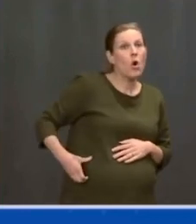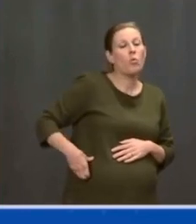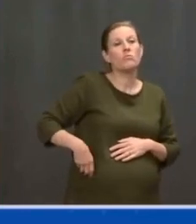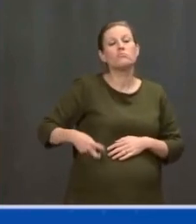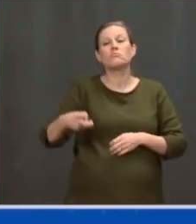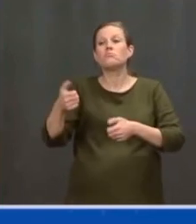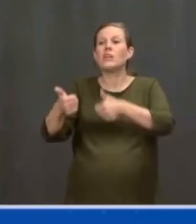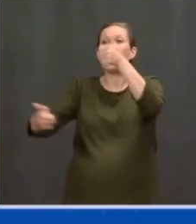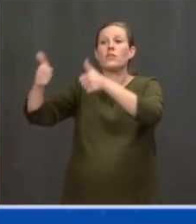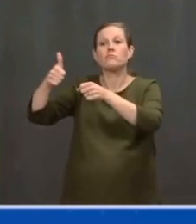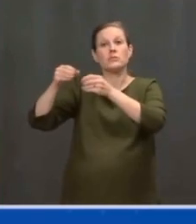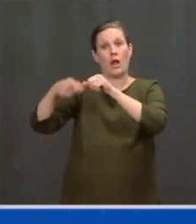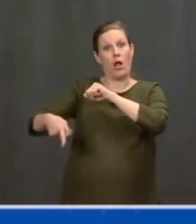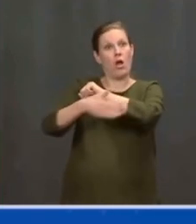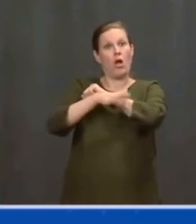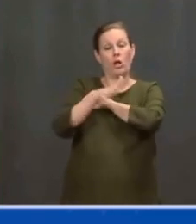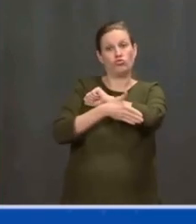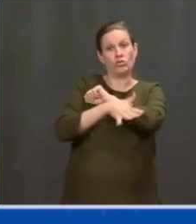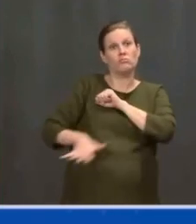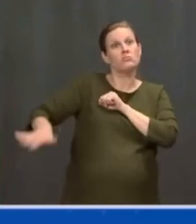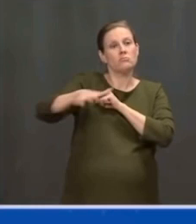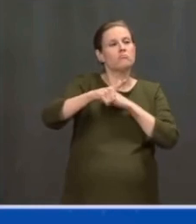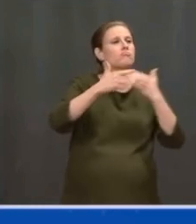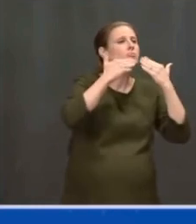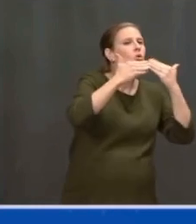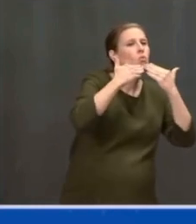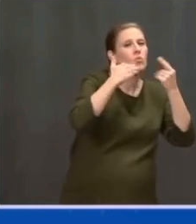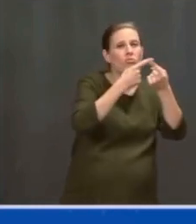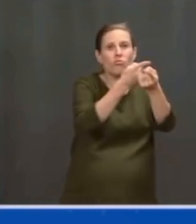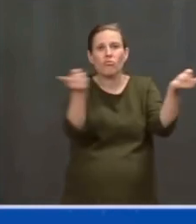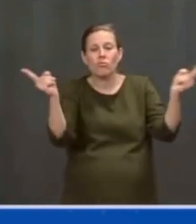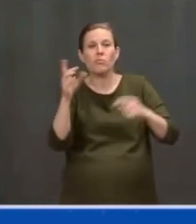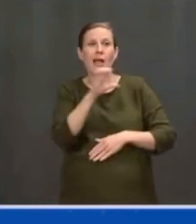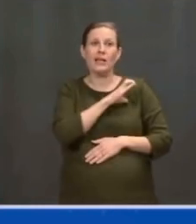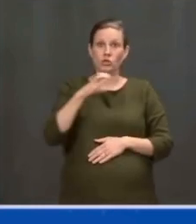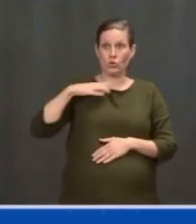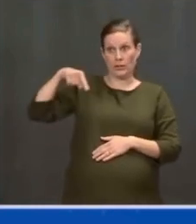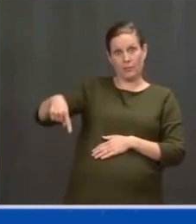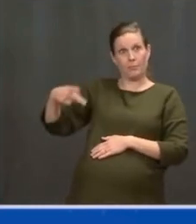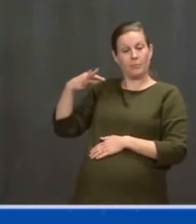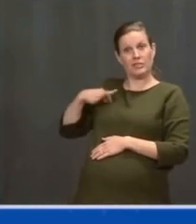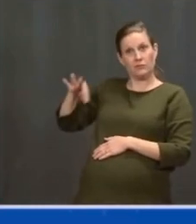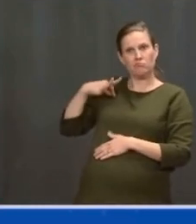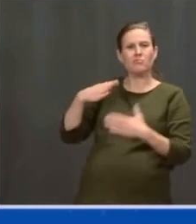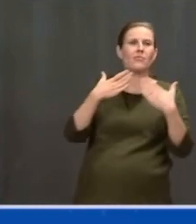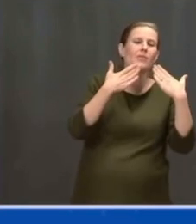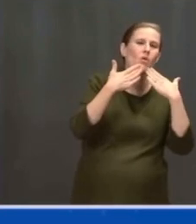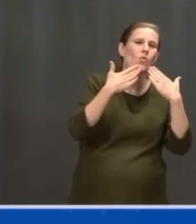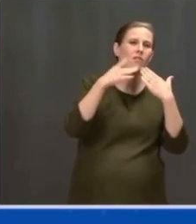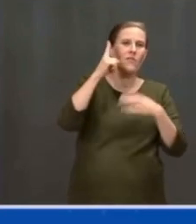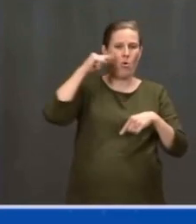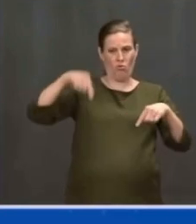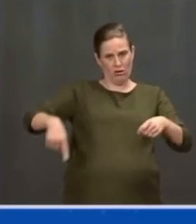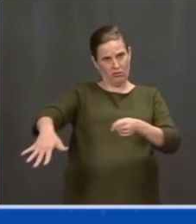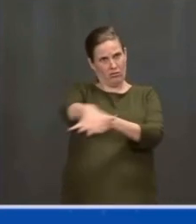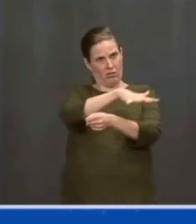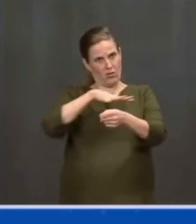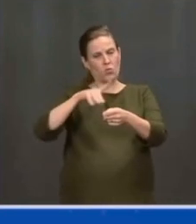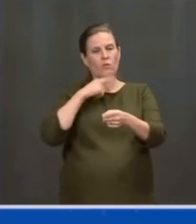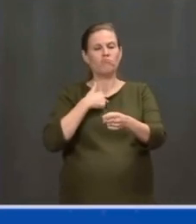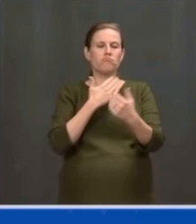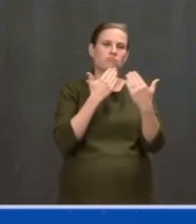you. Thank you, Congressman, for the passport in your district. And I appreciate being here.